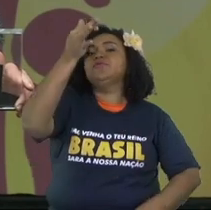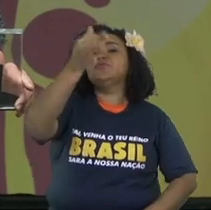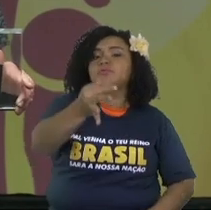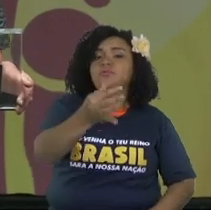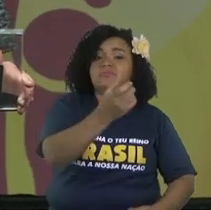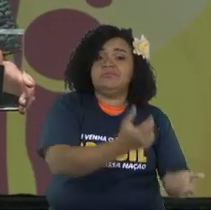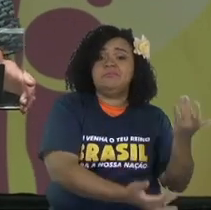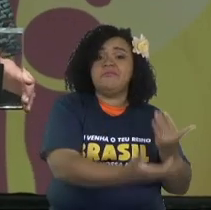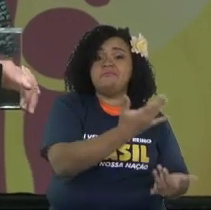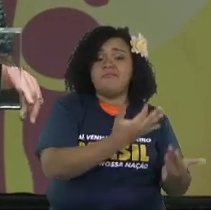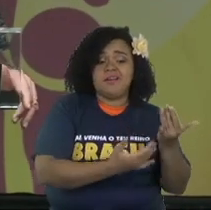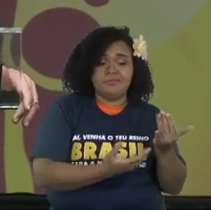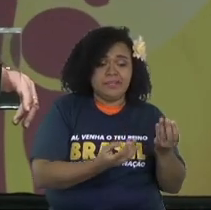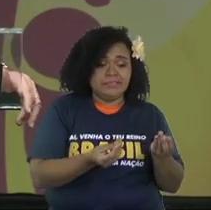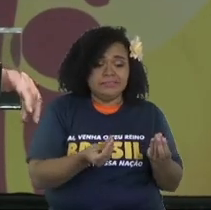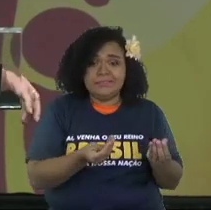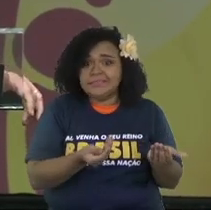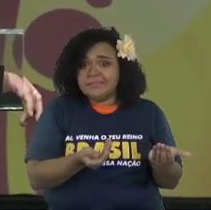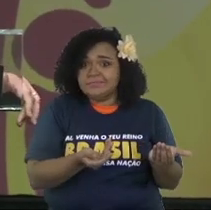Actually, Jesus says that